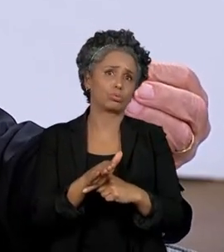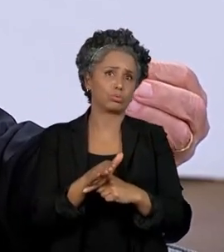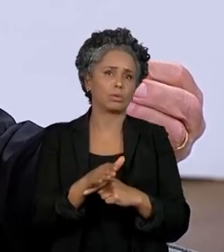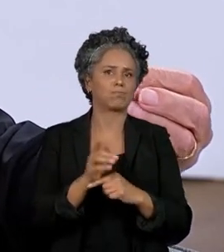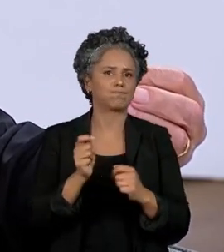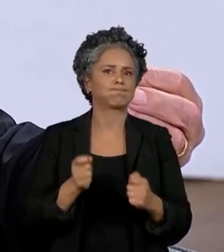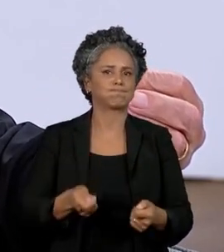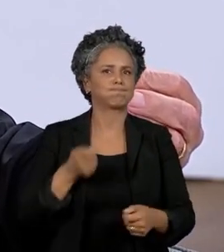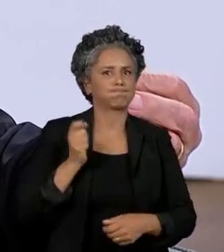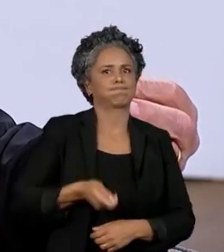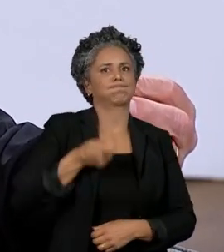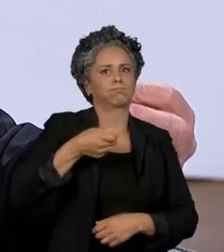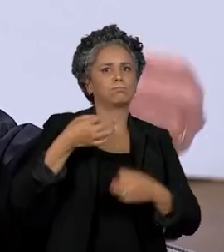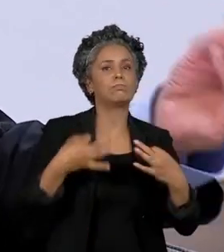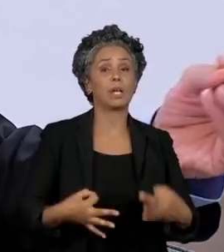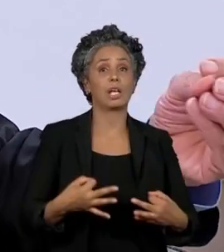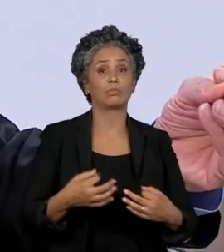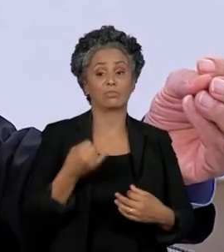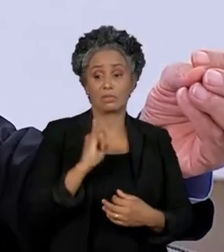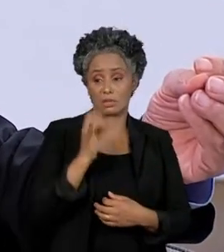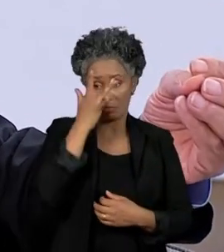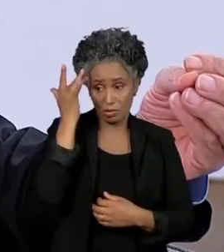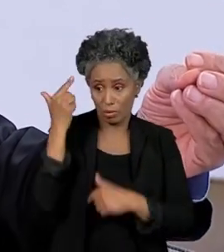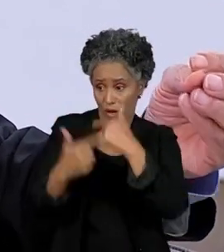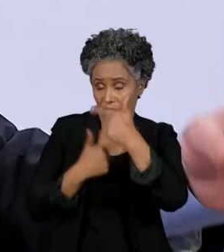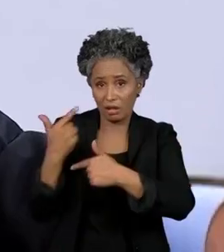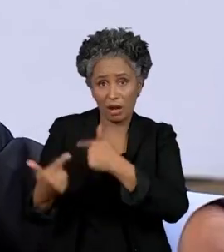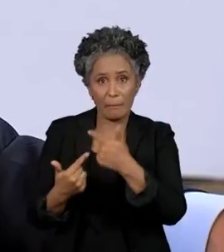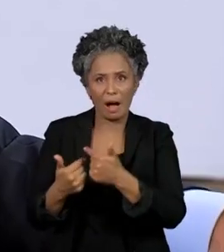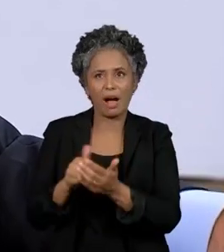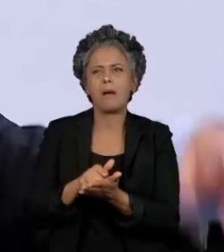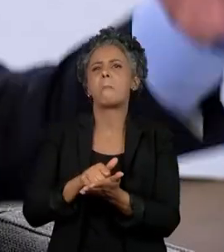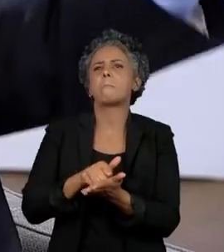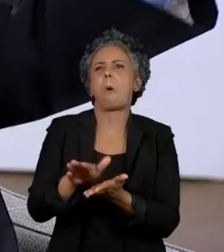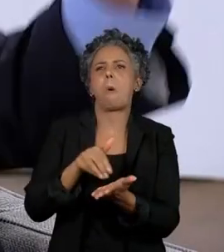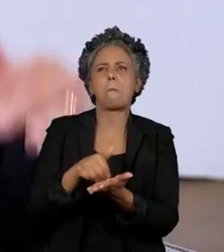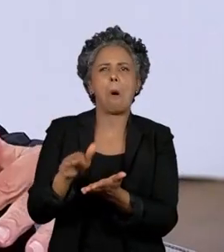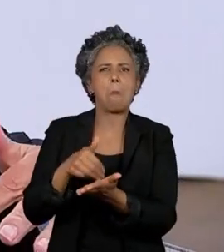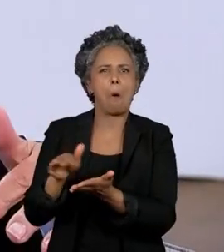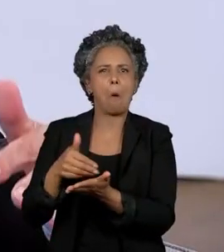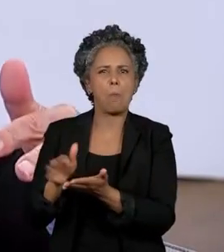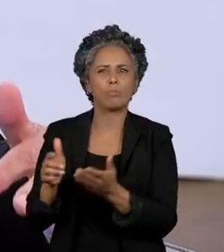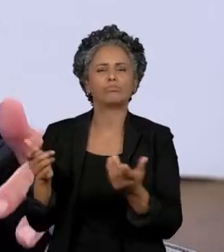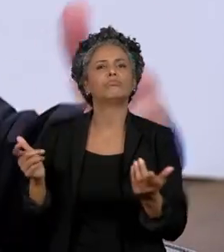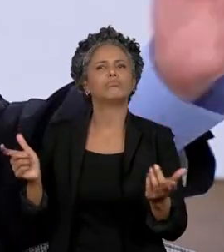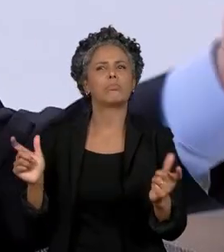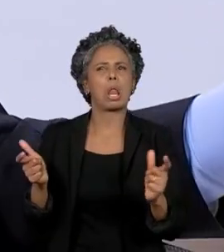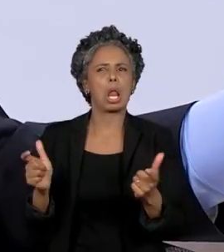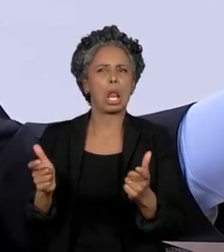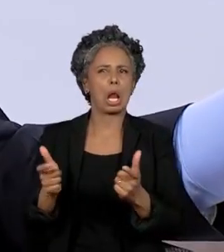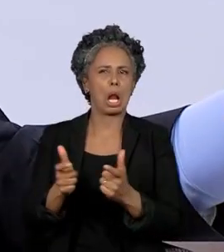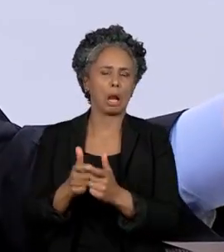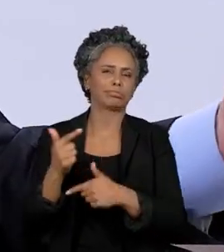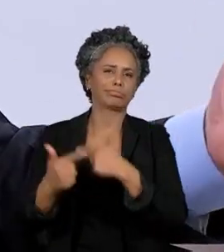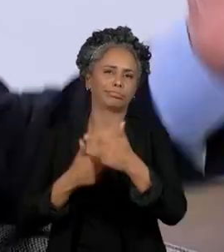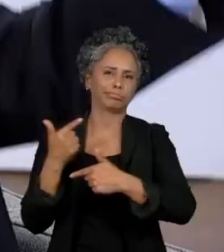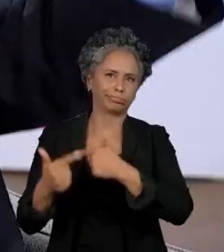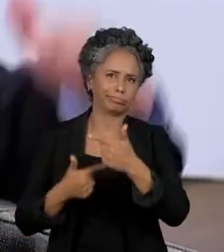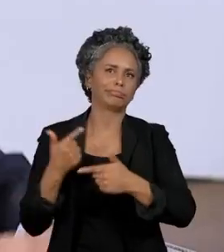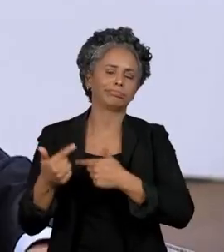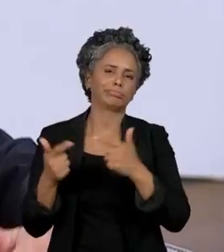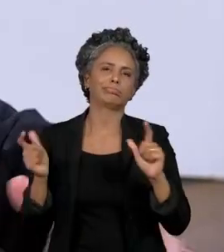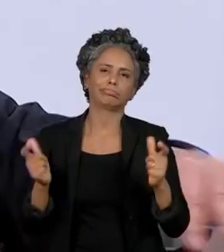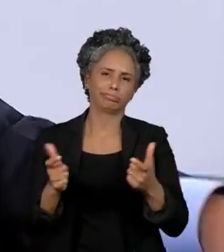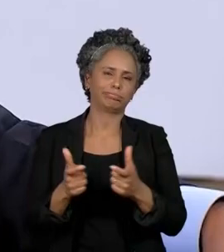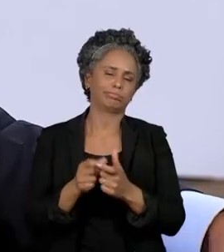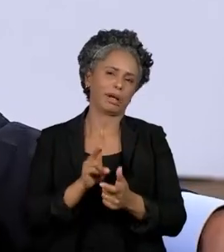on workers. So it's going to reduce the demand, and either there will be unemployment or